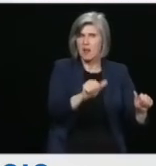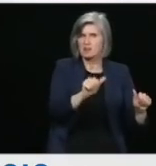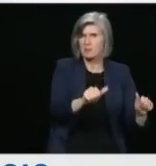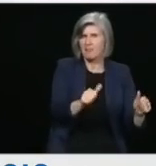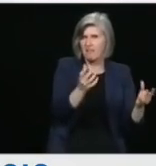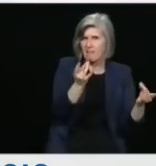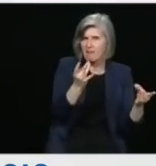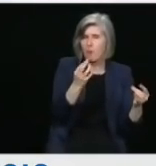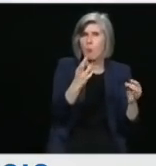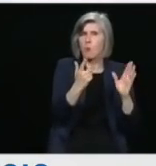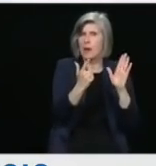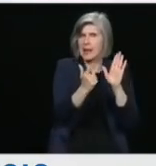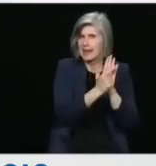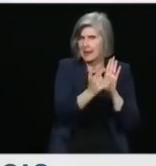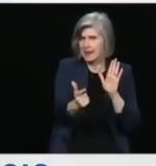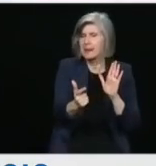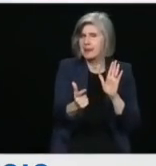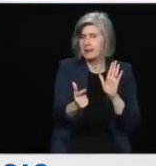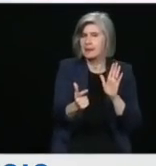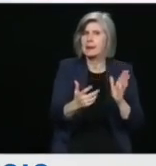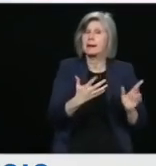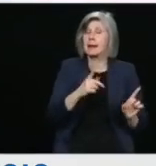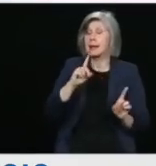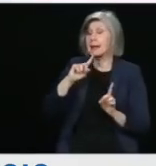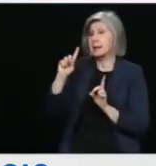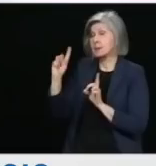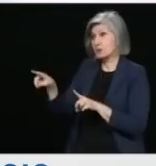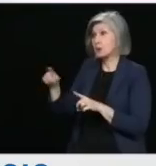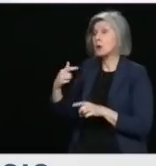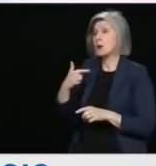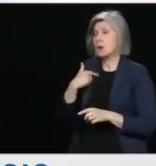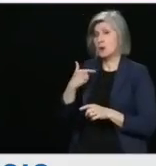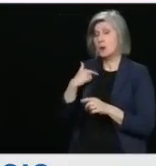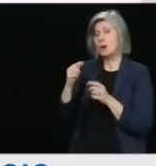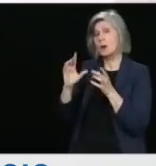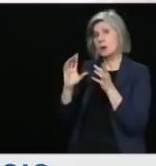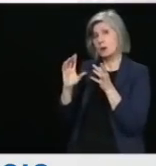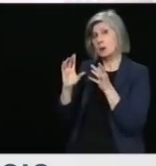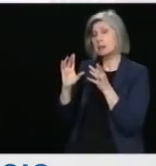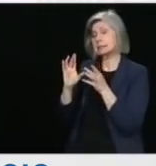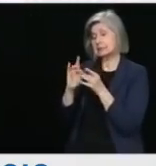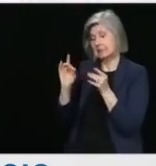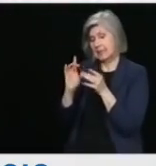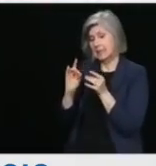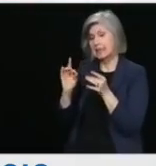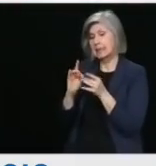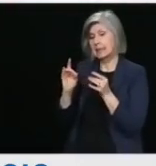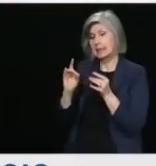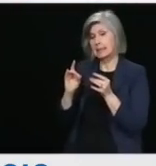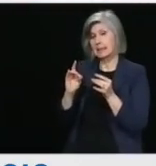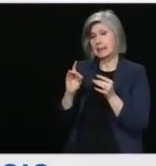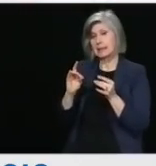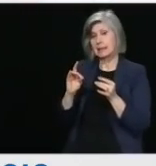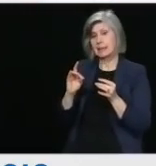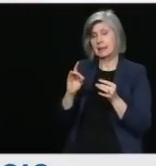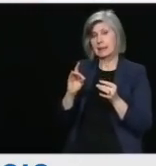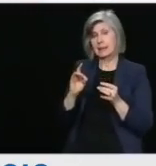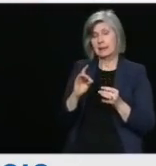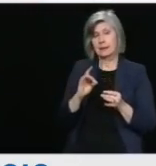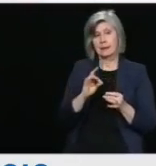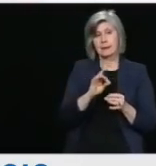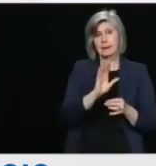As I've said clearly in my statement, that the legal advice was clarified,